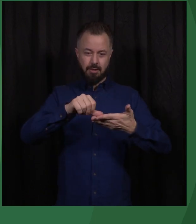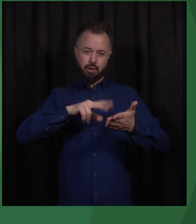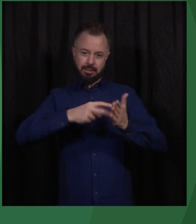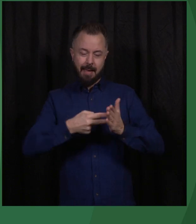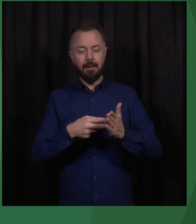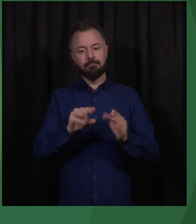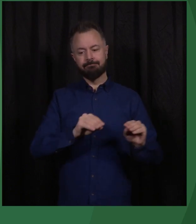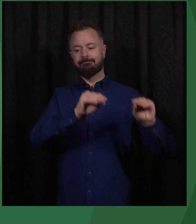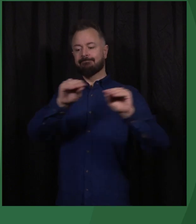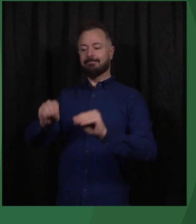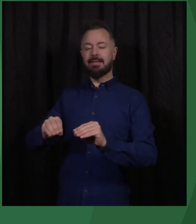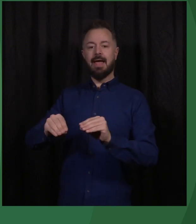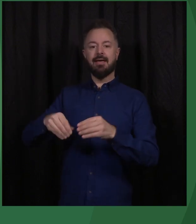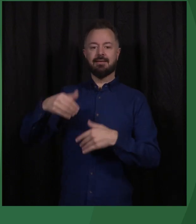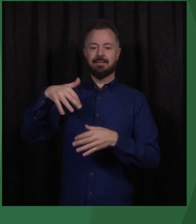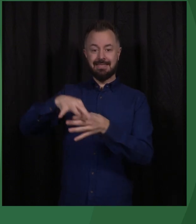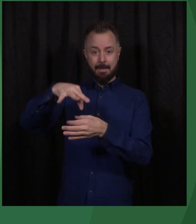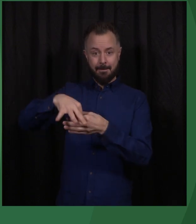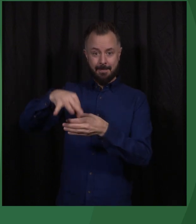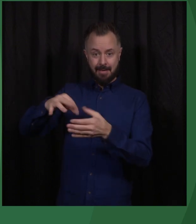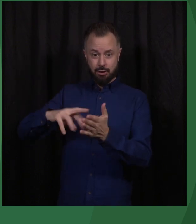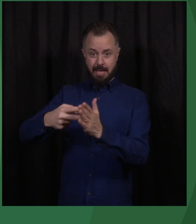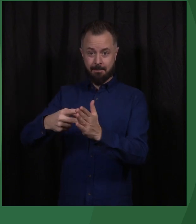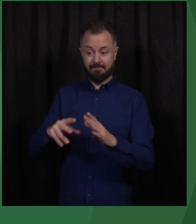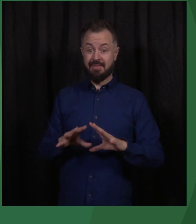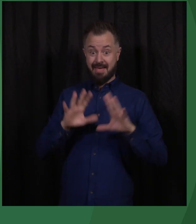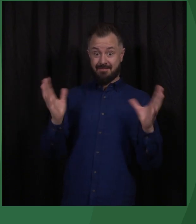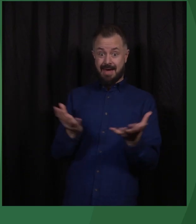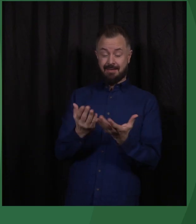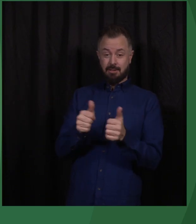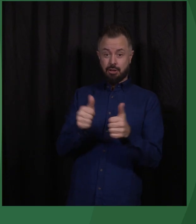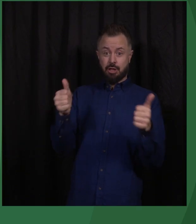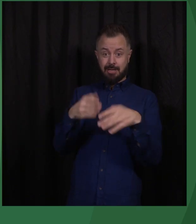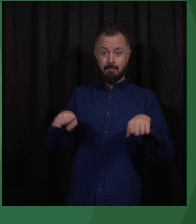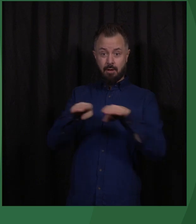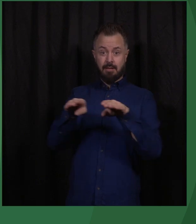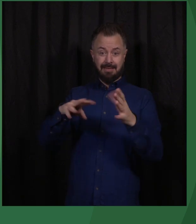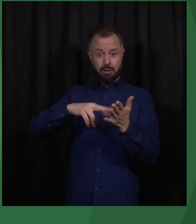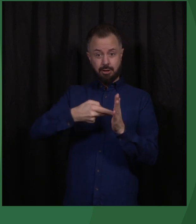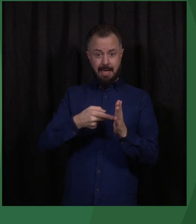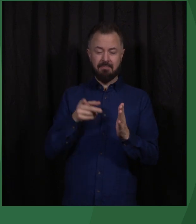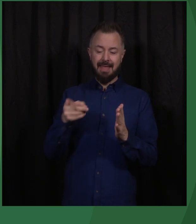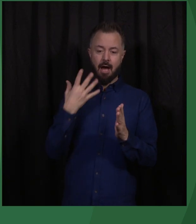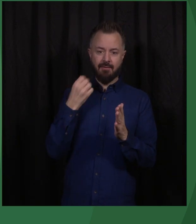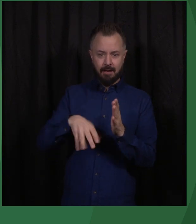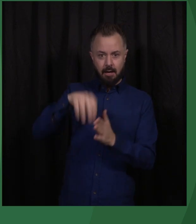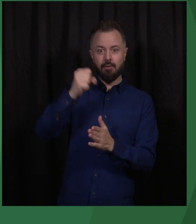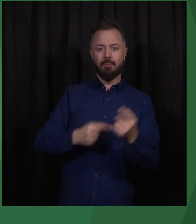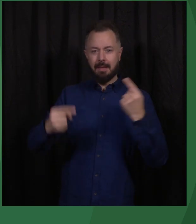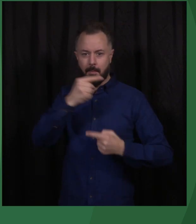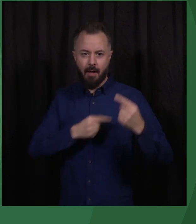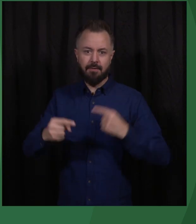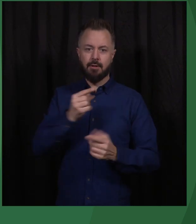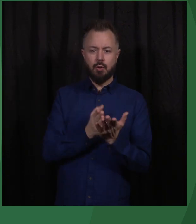In the world's biggest democracy, this has raised a lot of debate and discussion, a legal process,